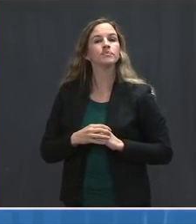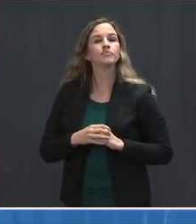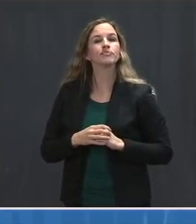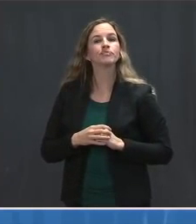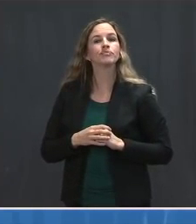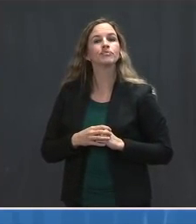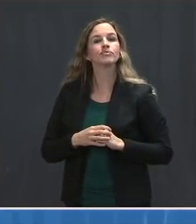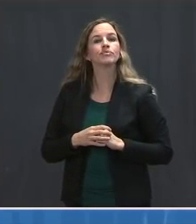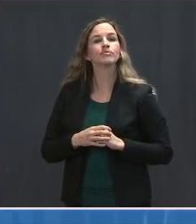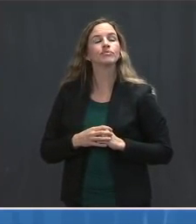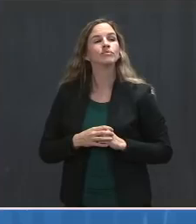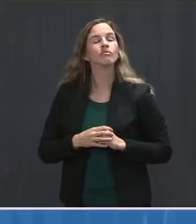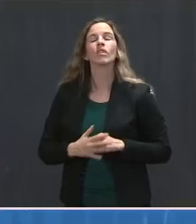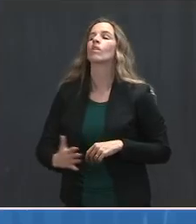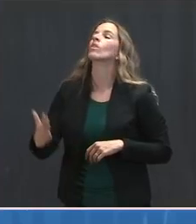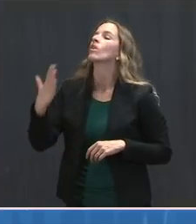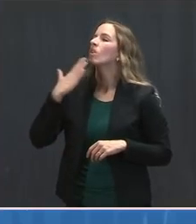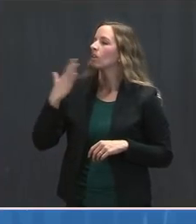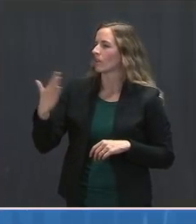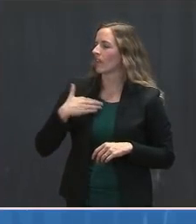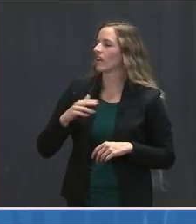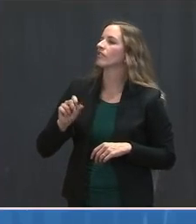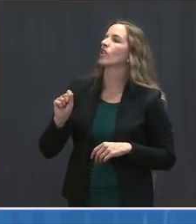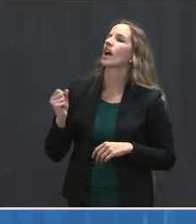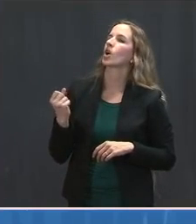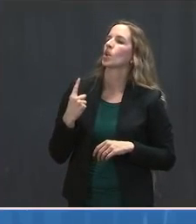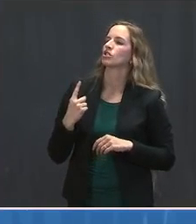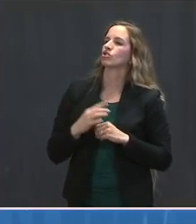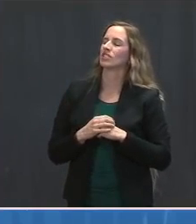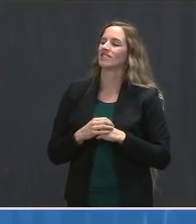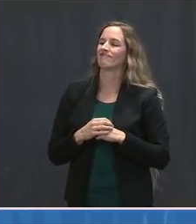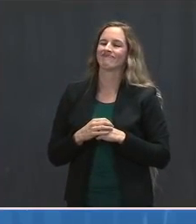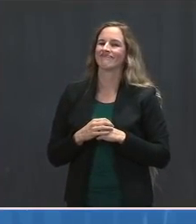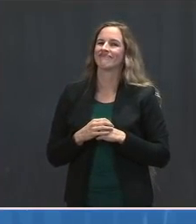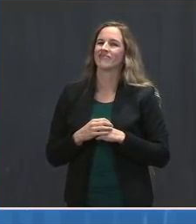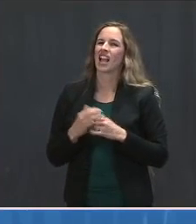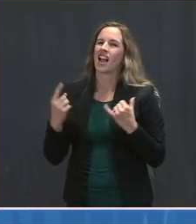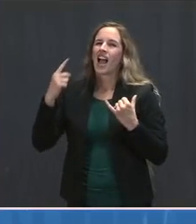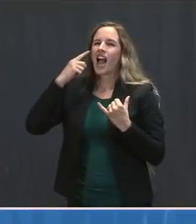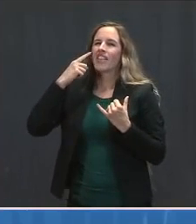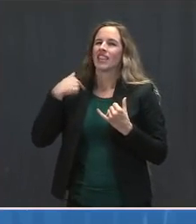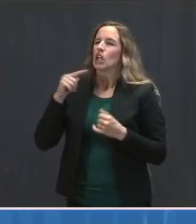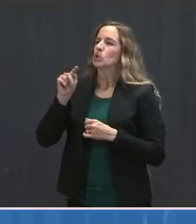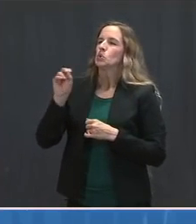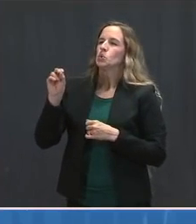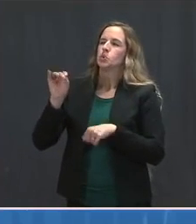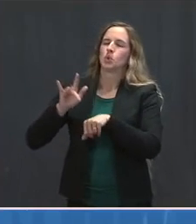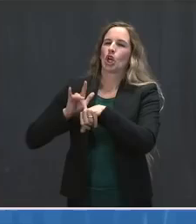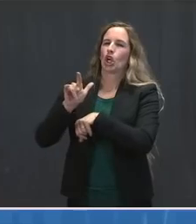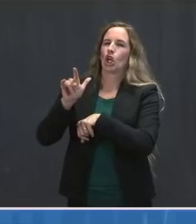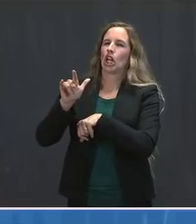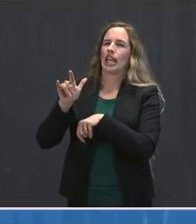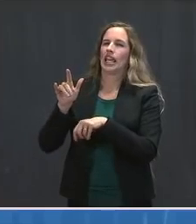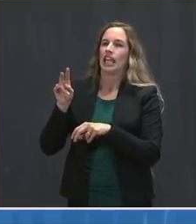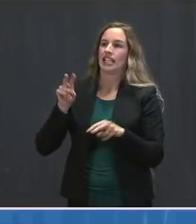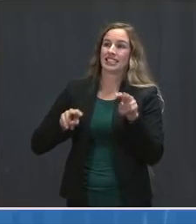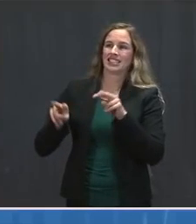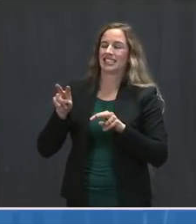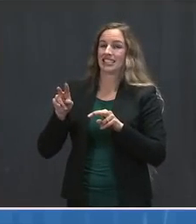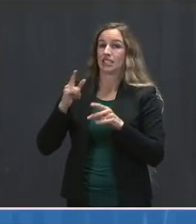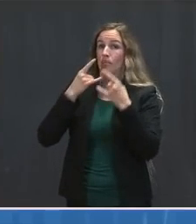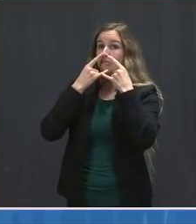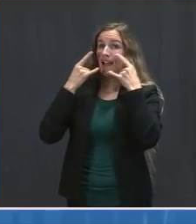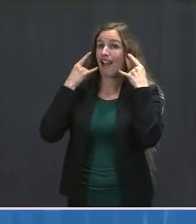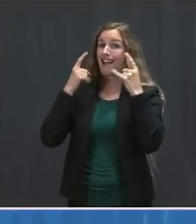Thank you for that question. I think it's probably too early to reflect on what is happening with a mask order now, because it'll be,